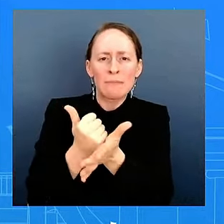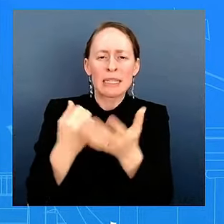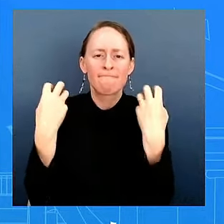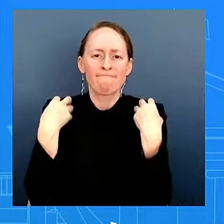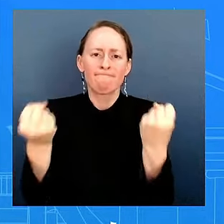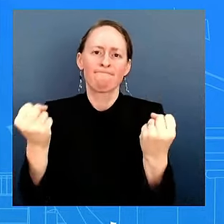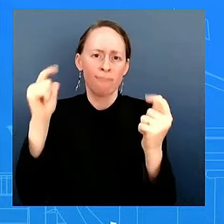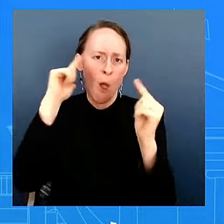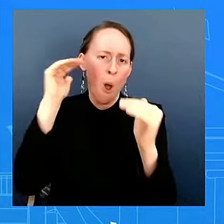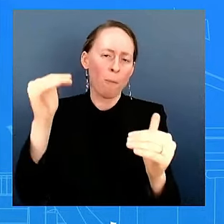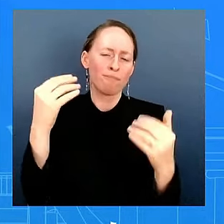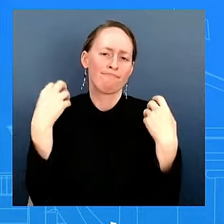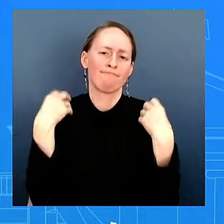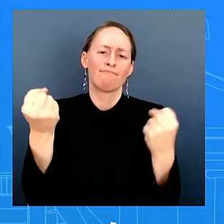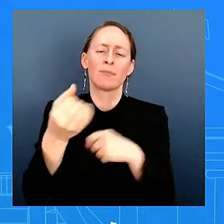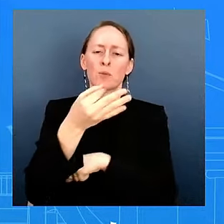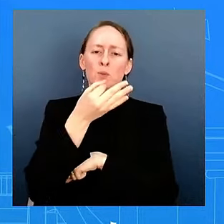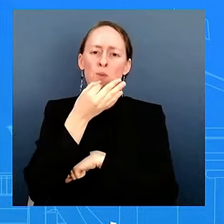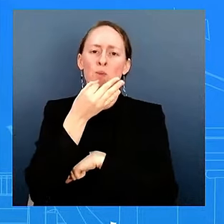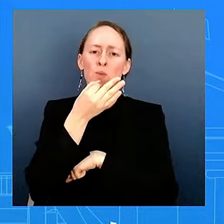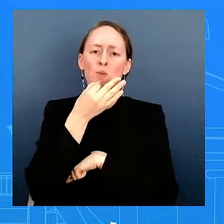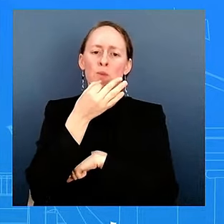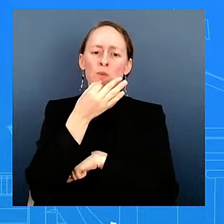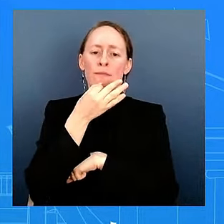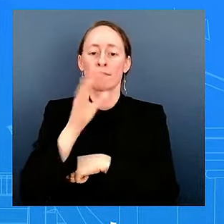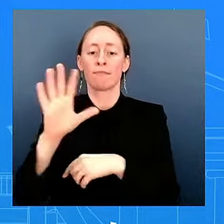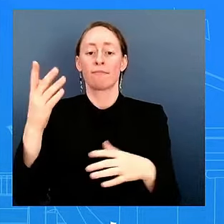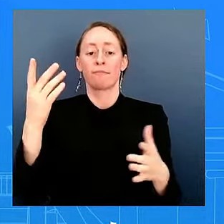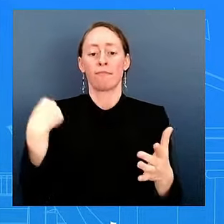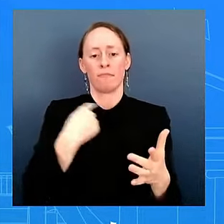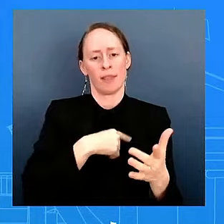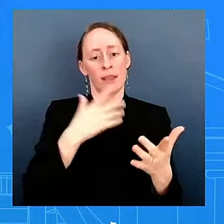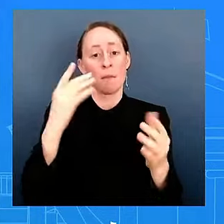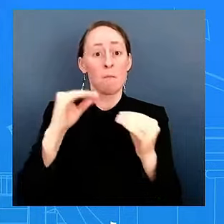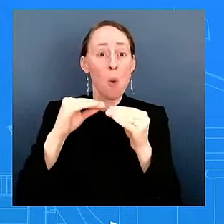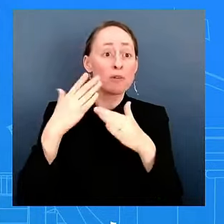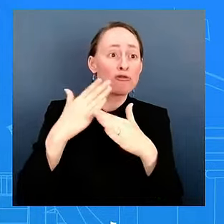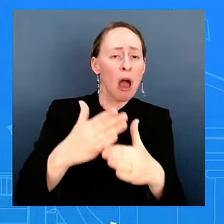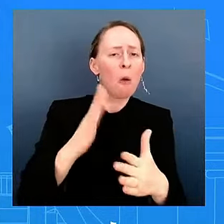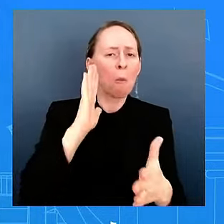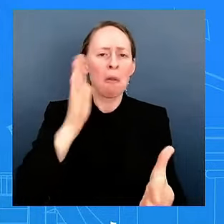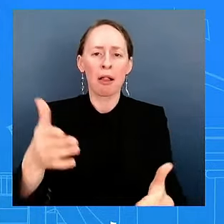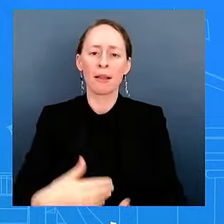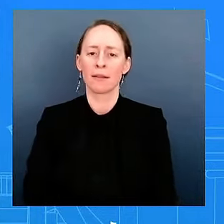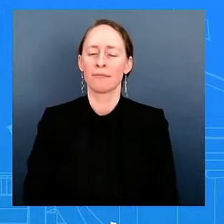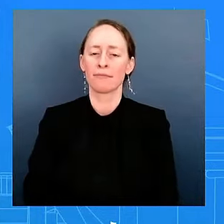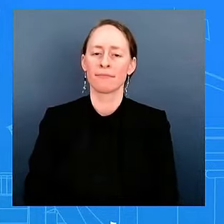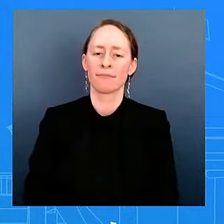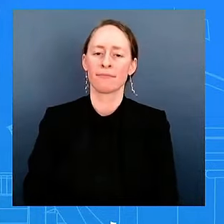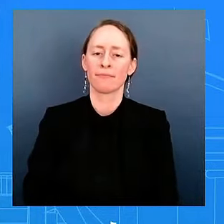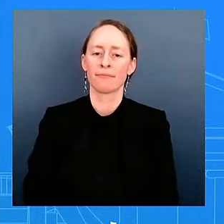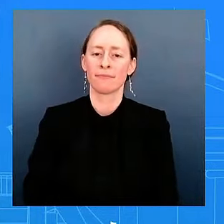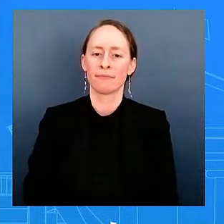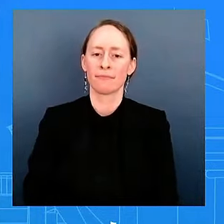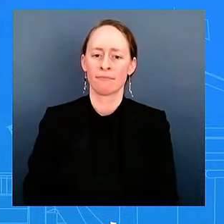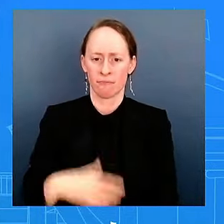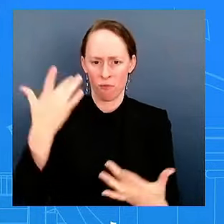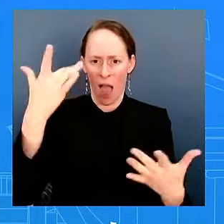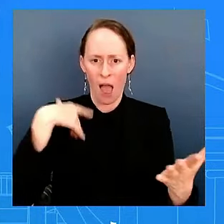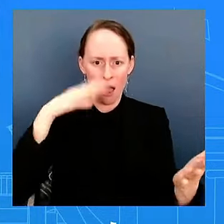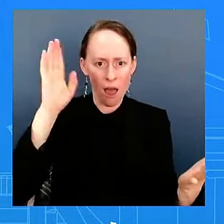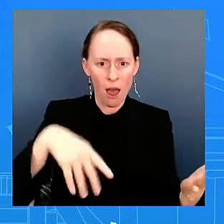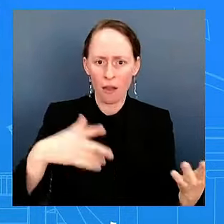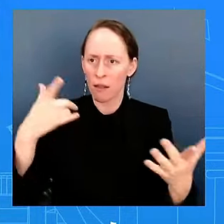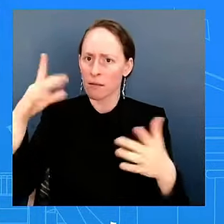is a call to speak to, we certainly will let you know. I ask that because you're saying that the President is very busy every single day, obviously in the Oval Office